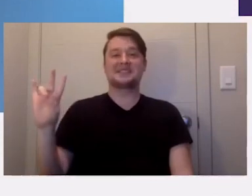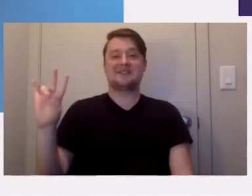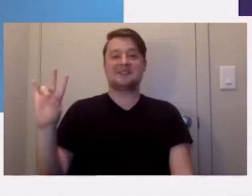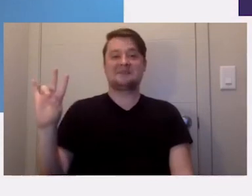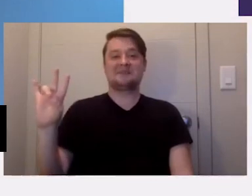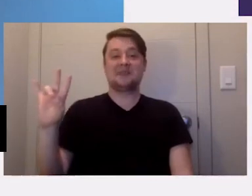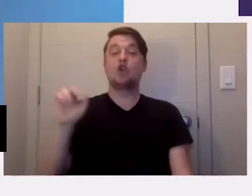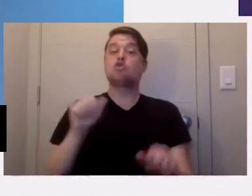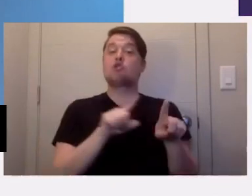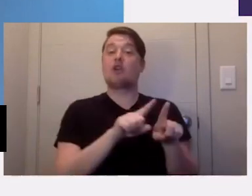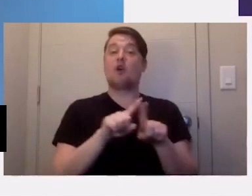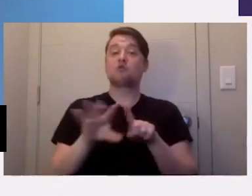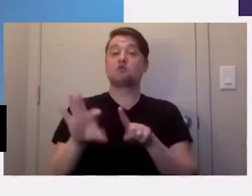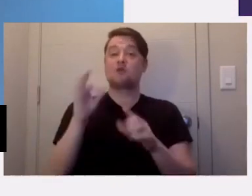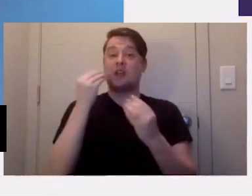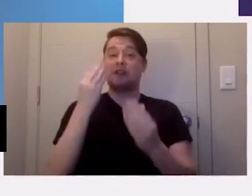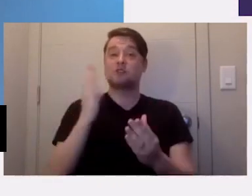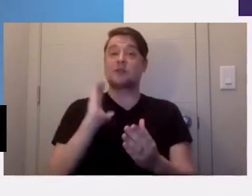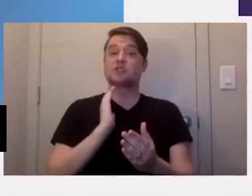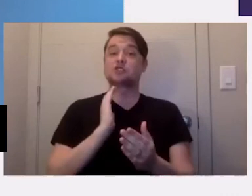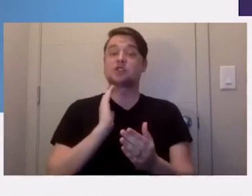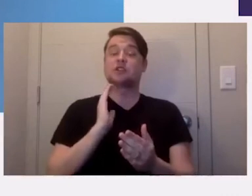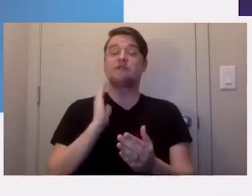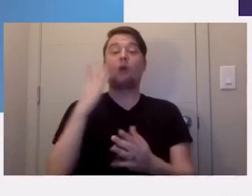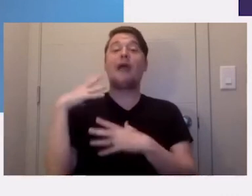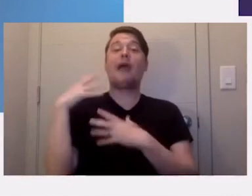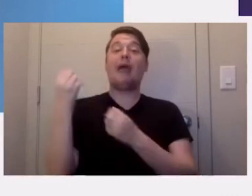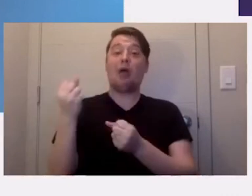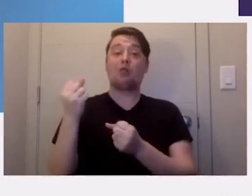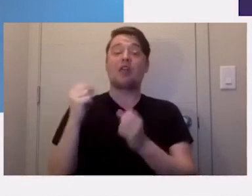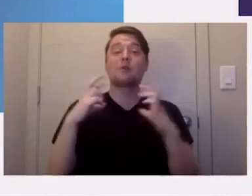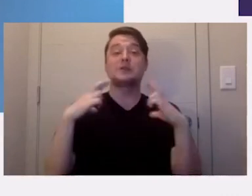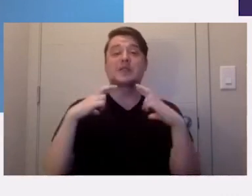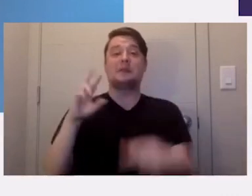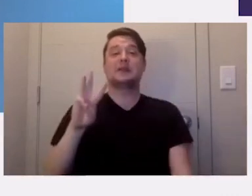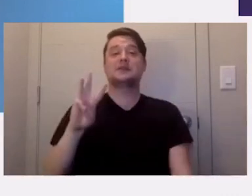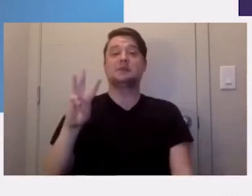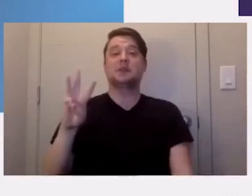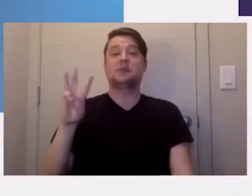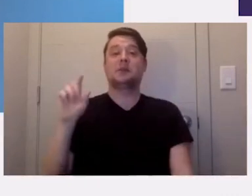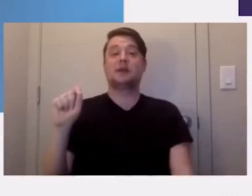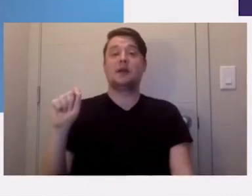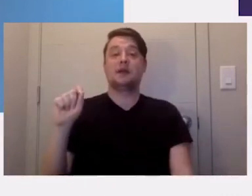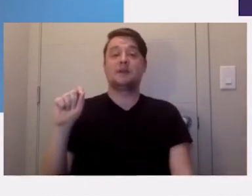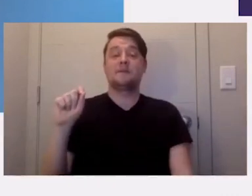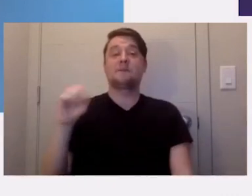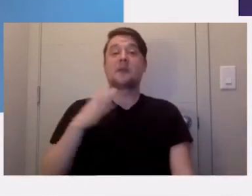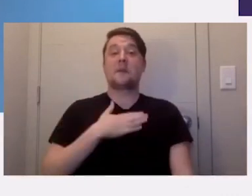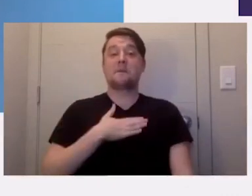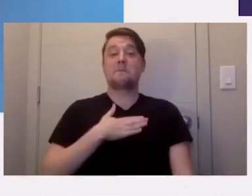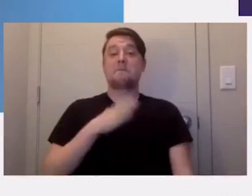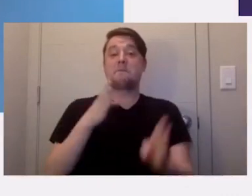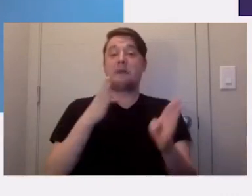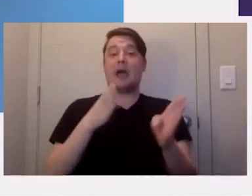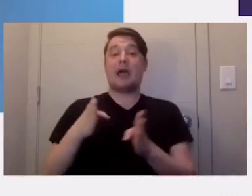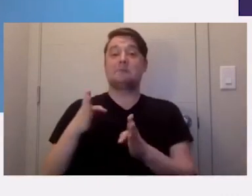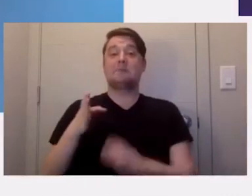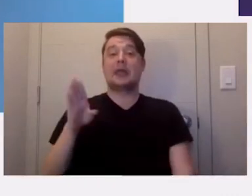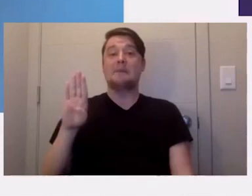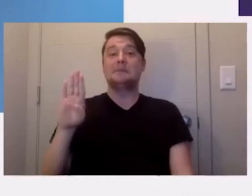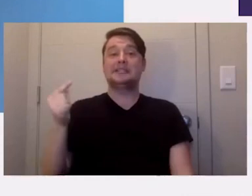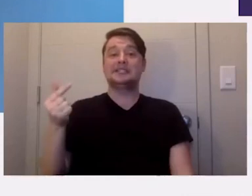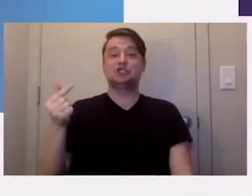You can also find information about health and retirement at www.myplanbg